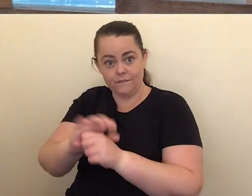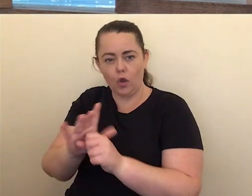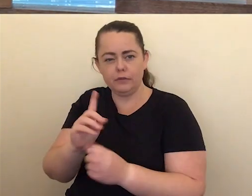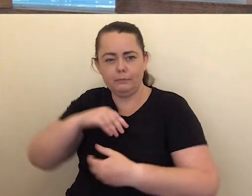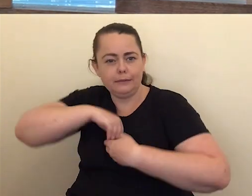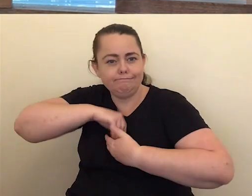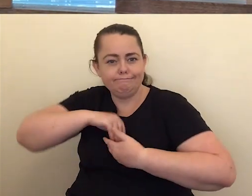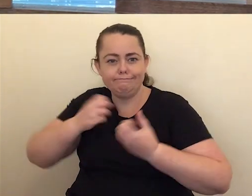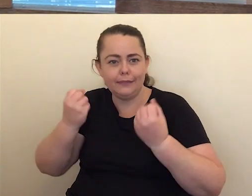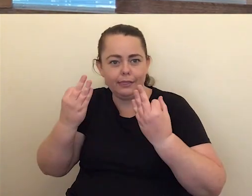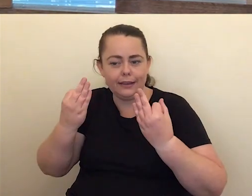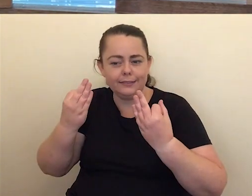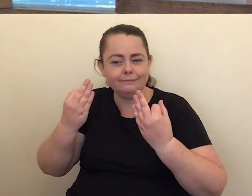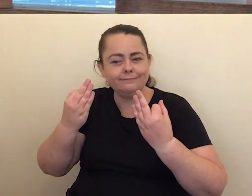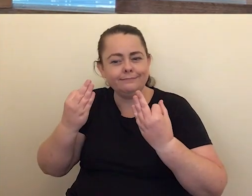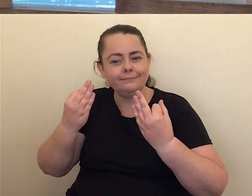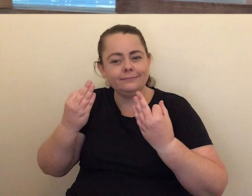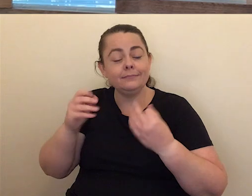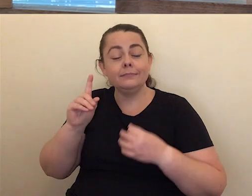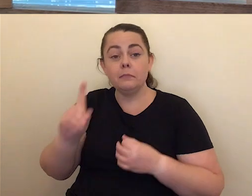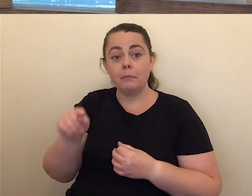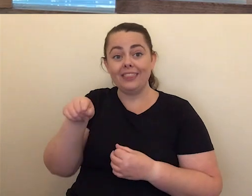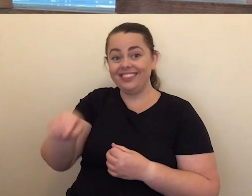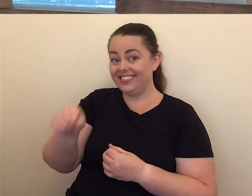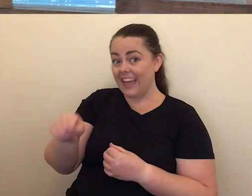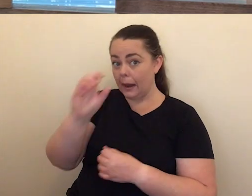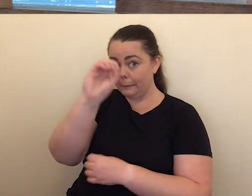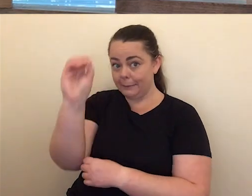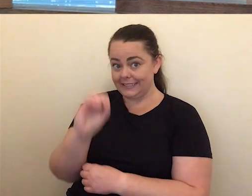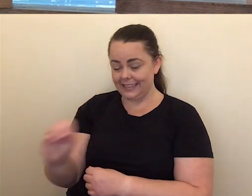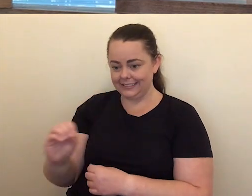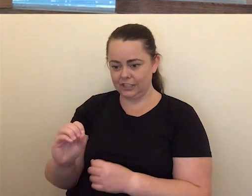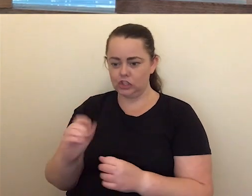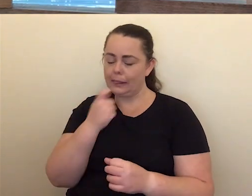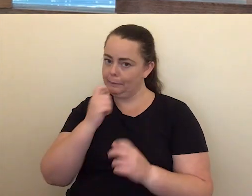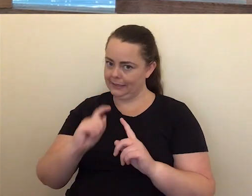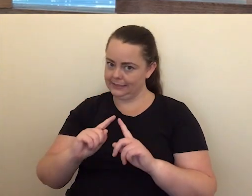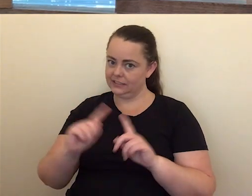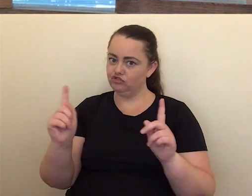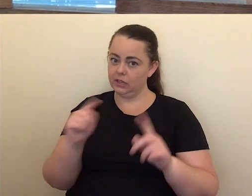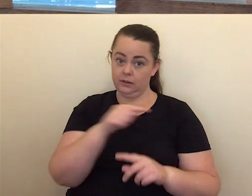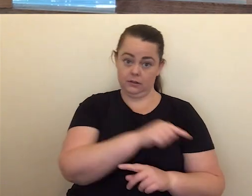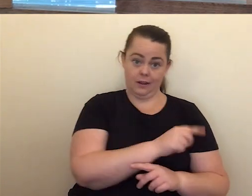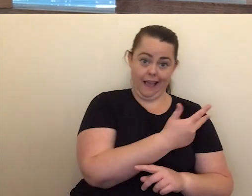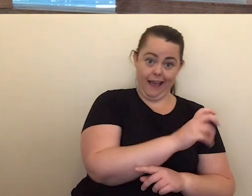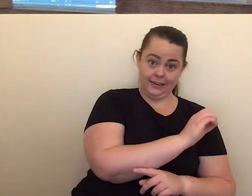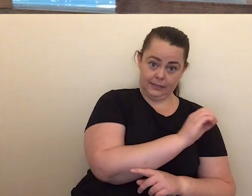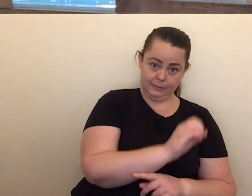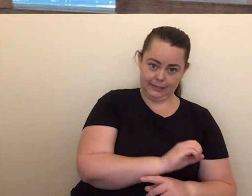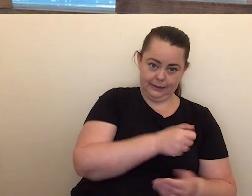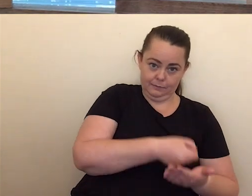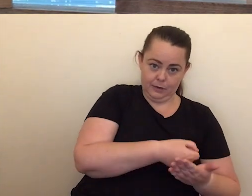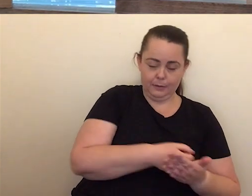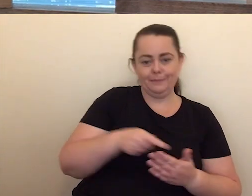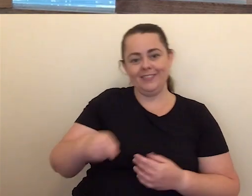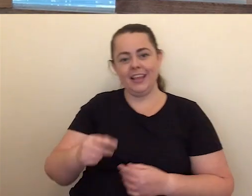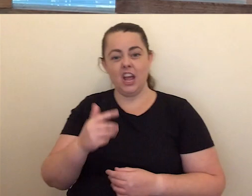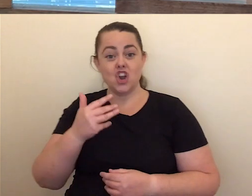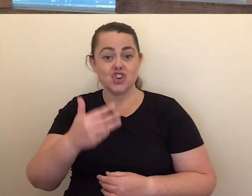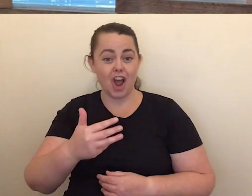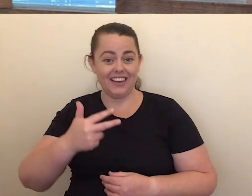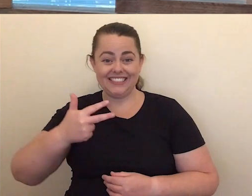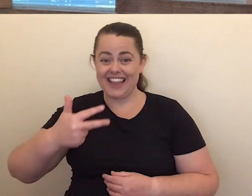sets what we call a specificity rate at 98%. So this means that only 2% of tests